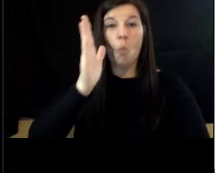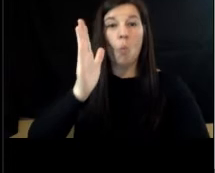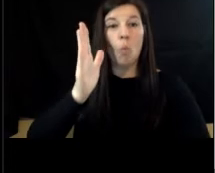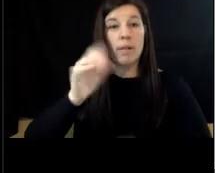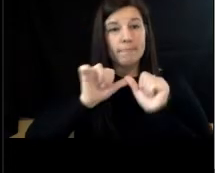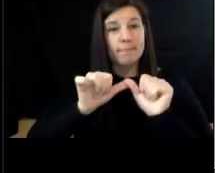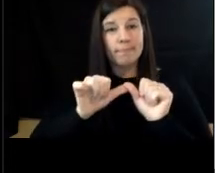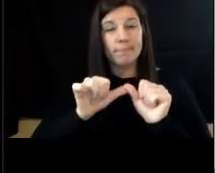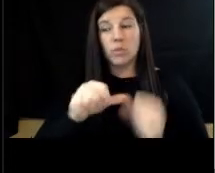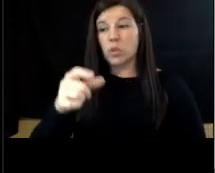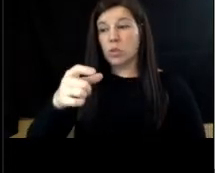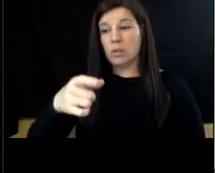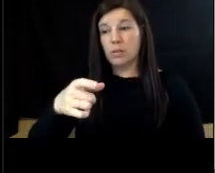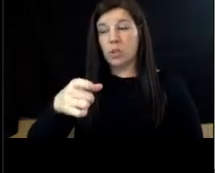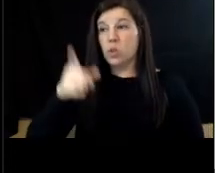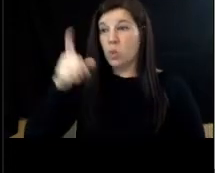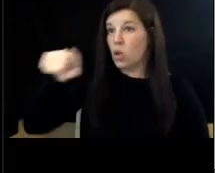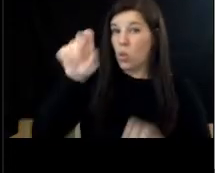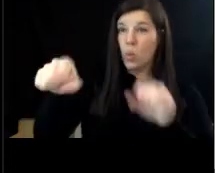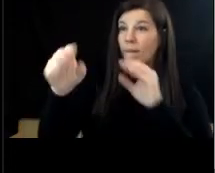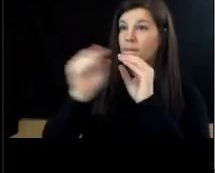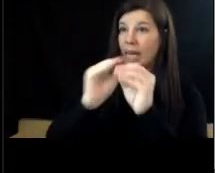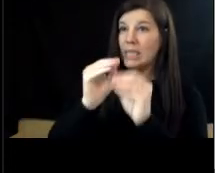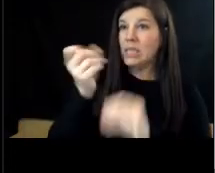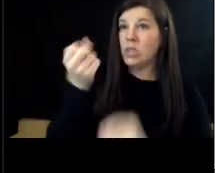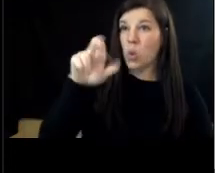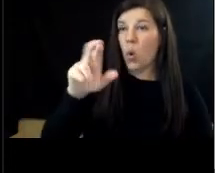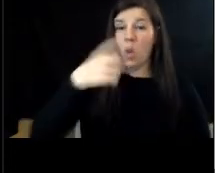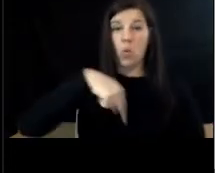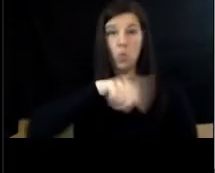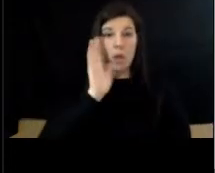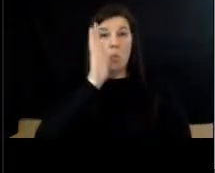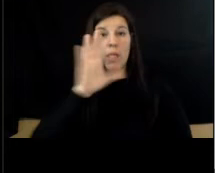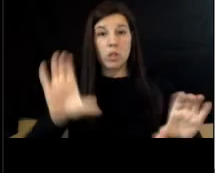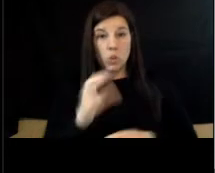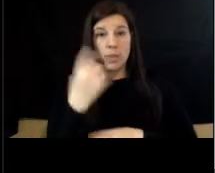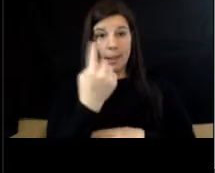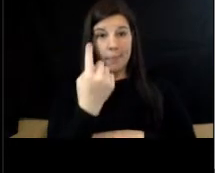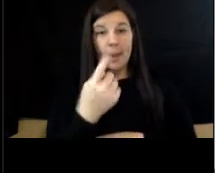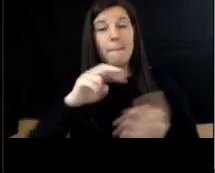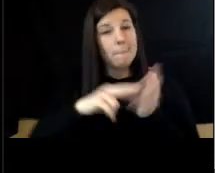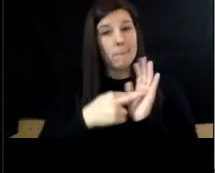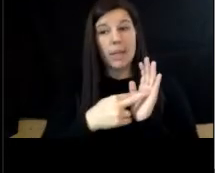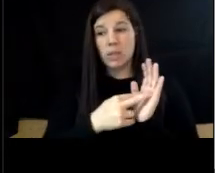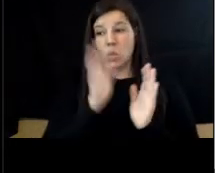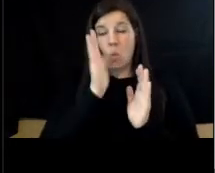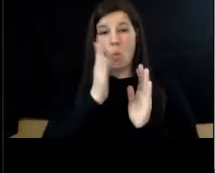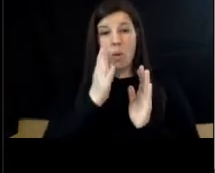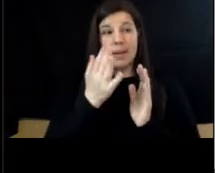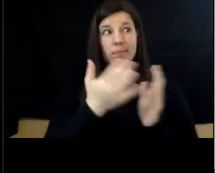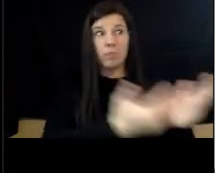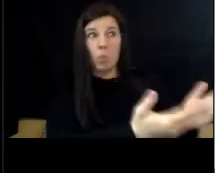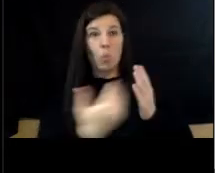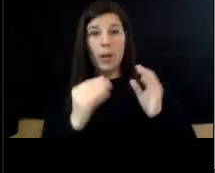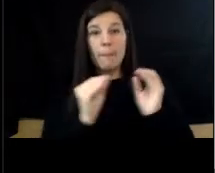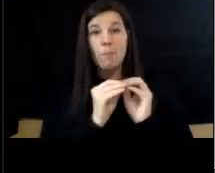deal with it another type of way and the way that we're going to deal with it seems like we need to bring other people in because it seems like we're